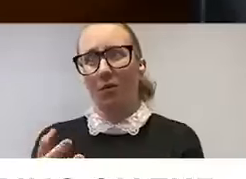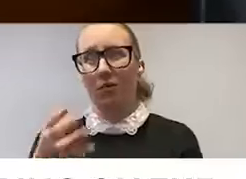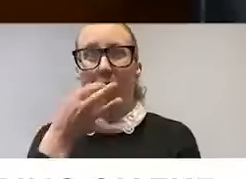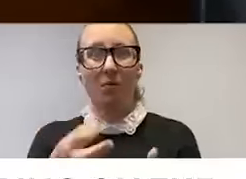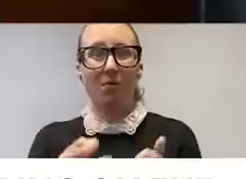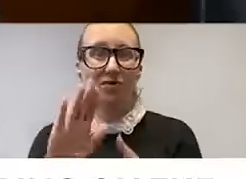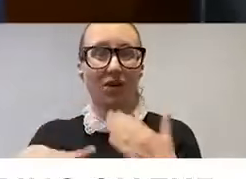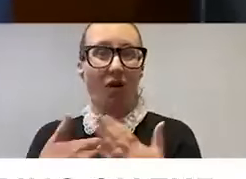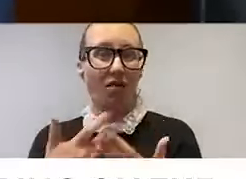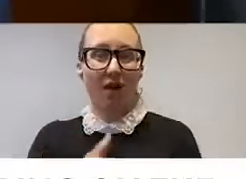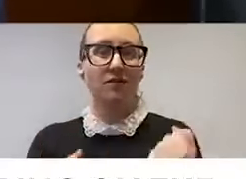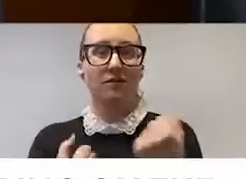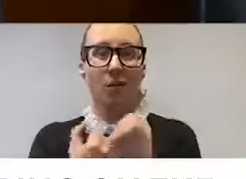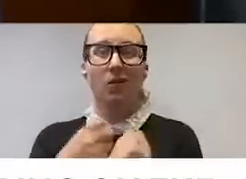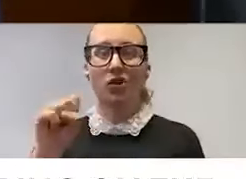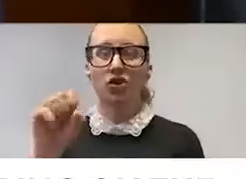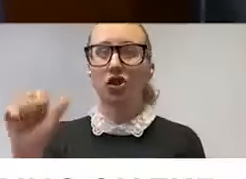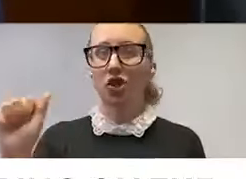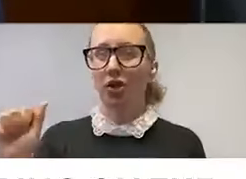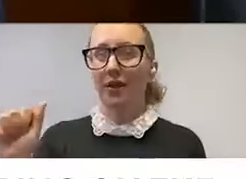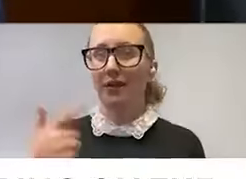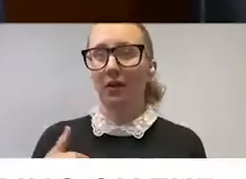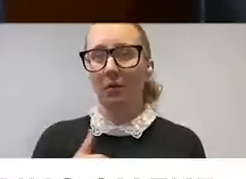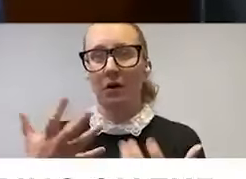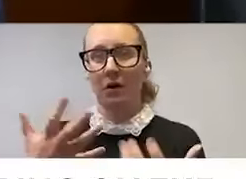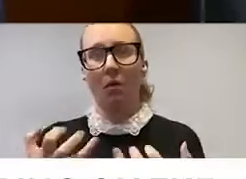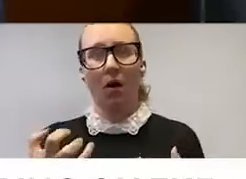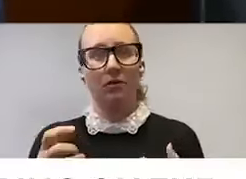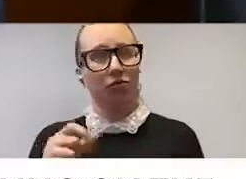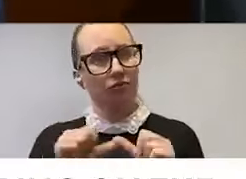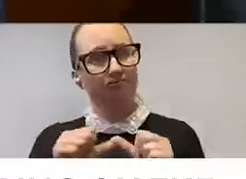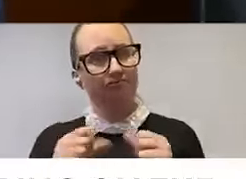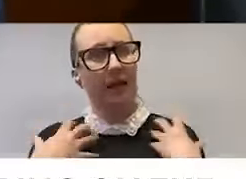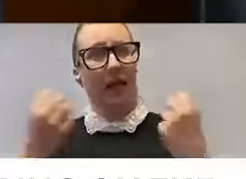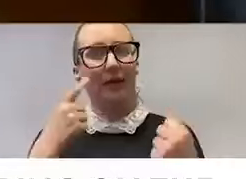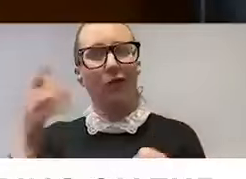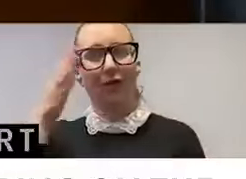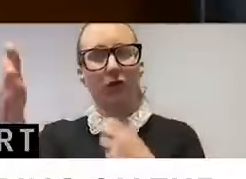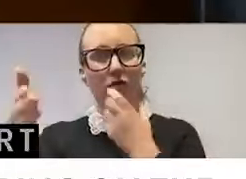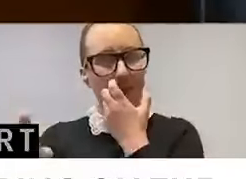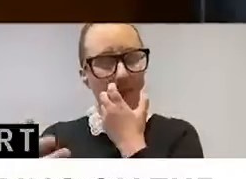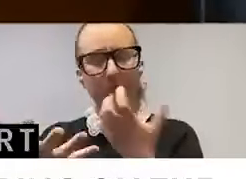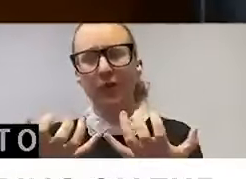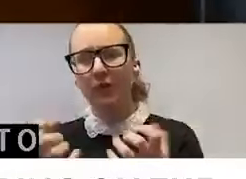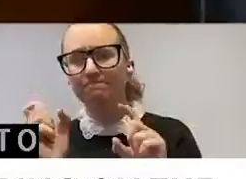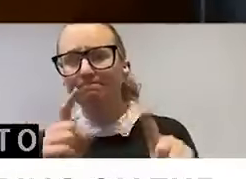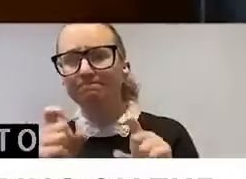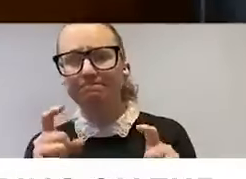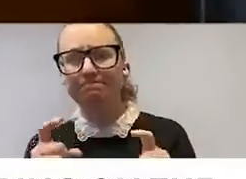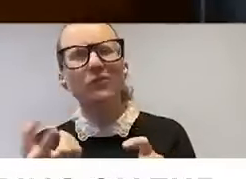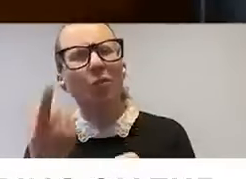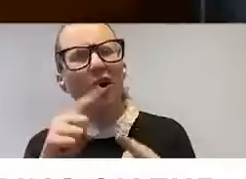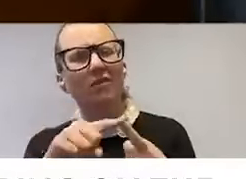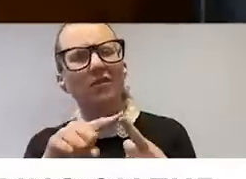Security and we want it to be solvent and healthy for future generations. I wanted to ask a couple of questions, you know, one just about wait